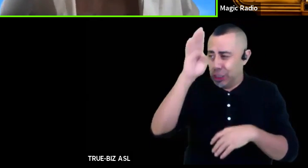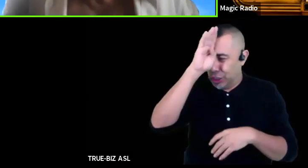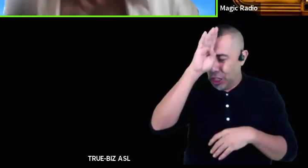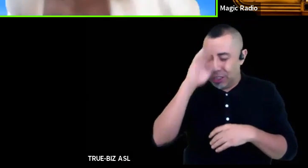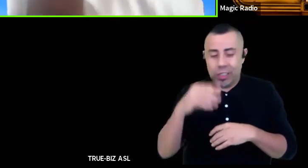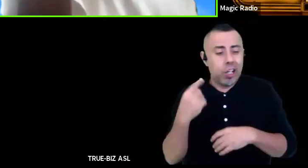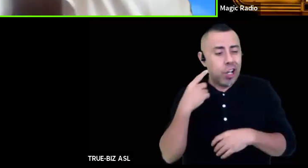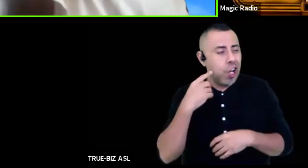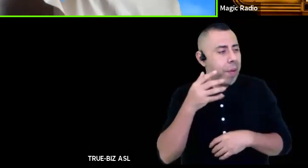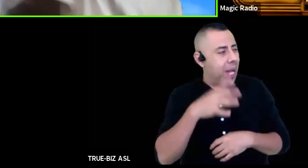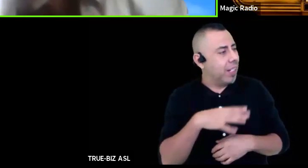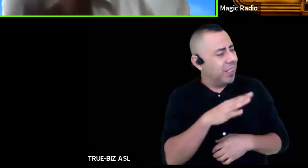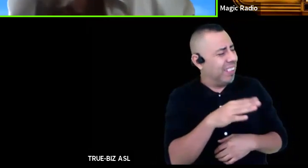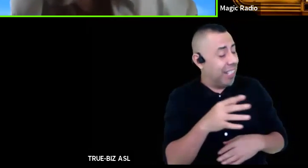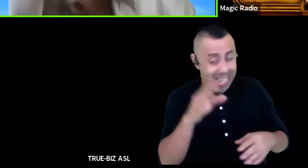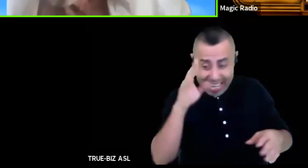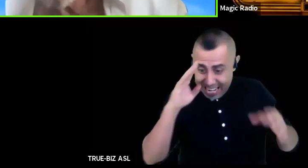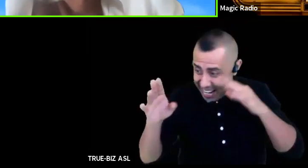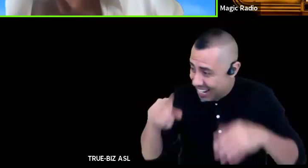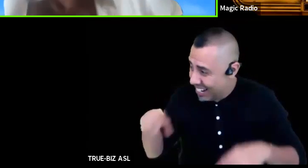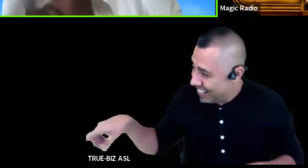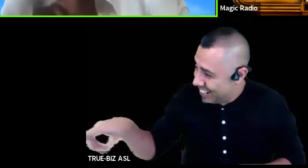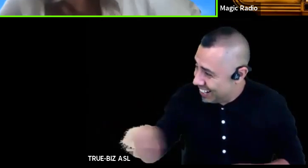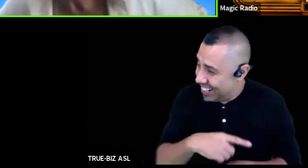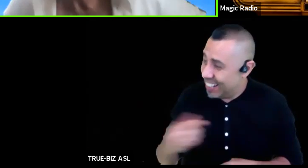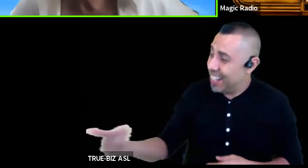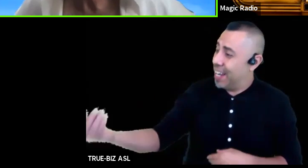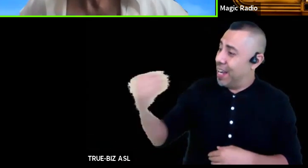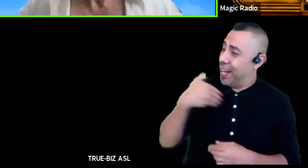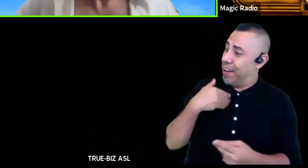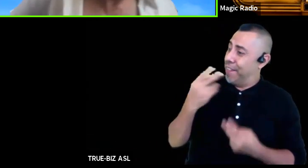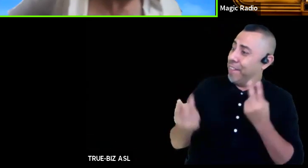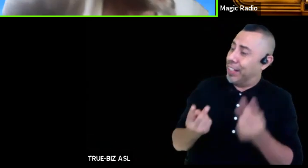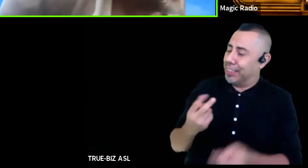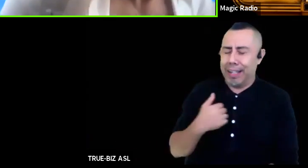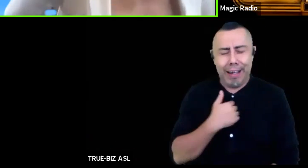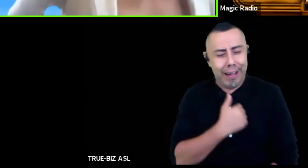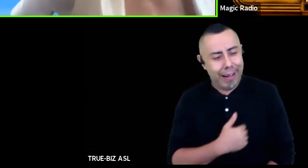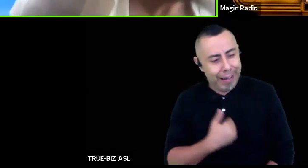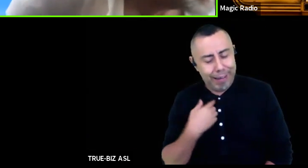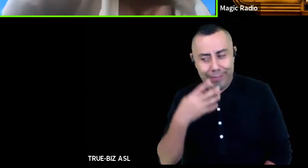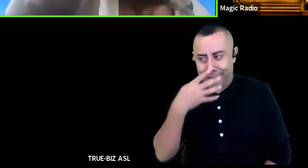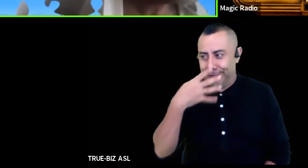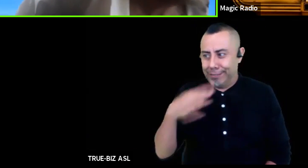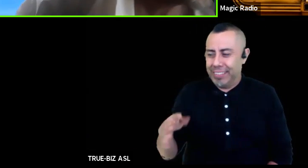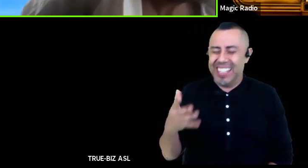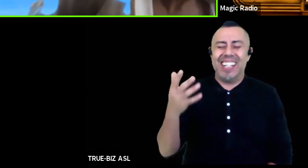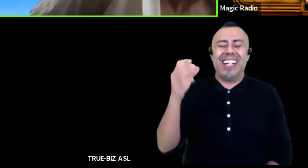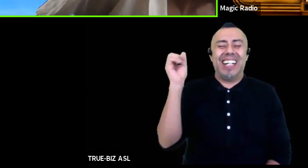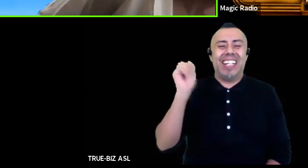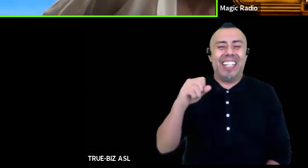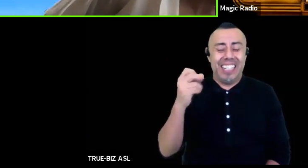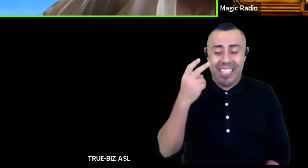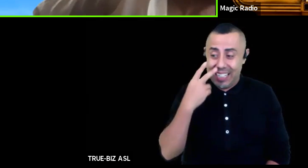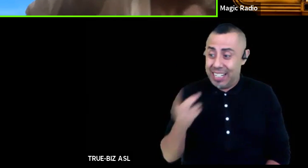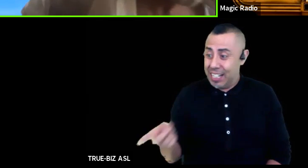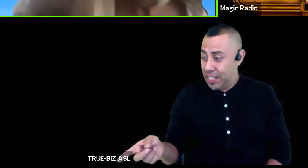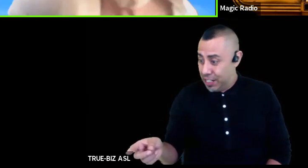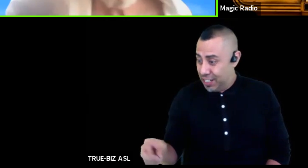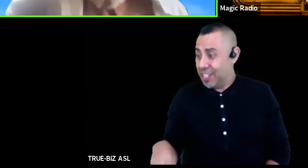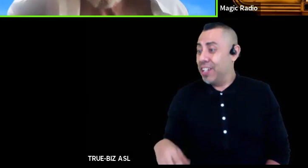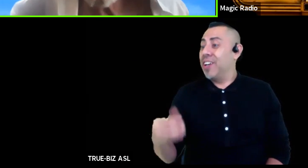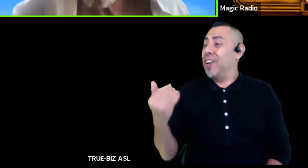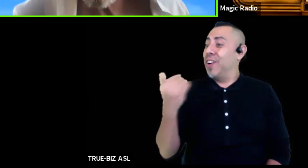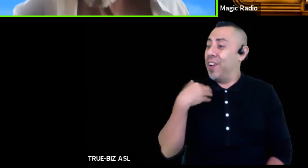i've had company i'm sorry if i've neglected you but oh i see jeff janko's got himself a tortoise shell today